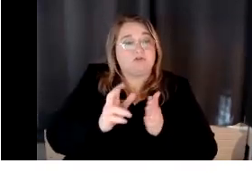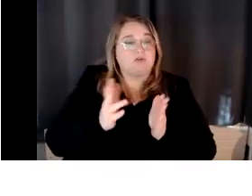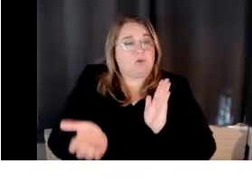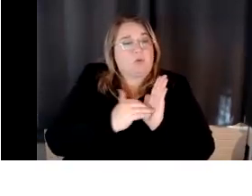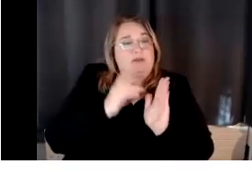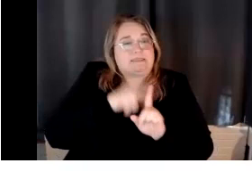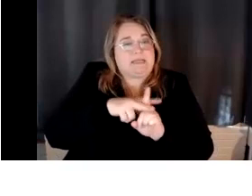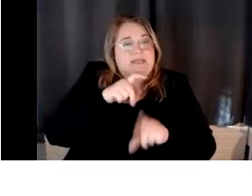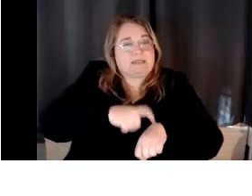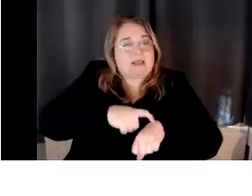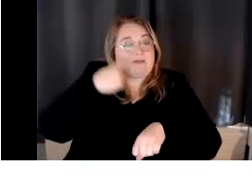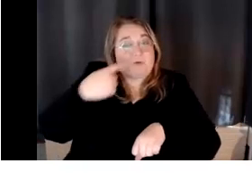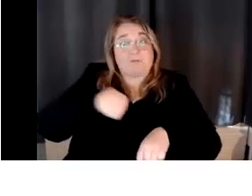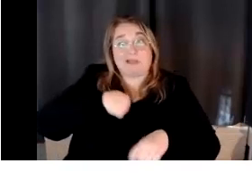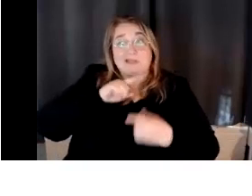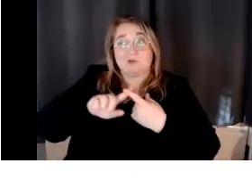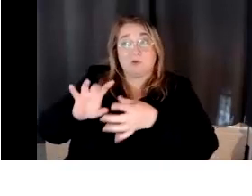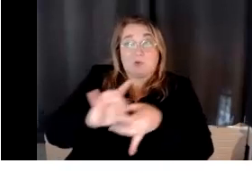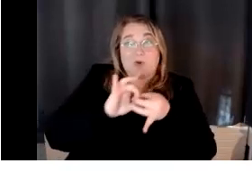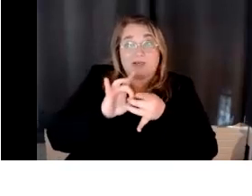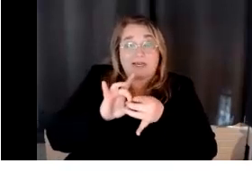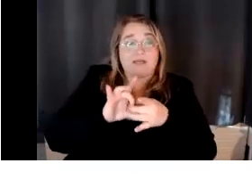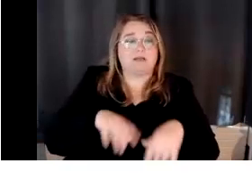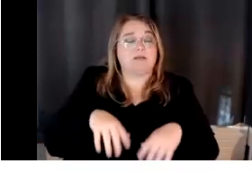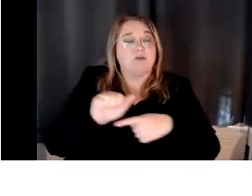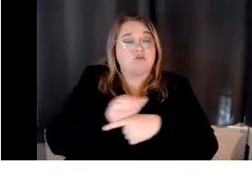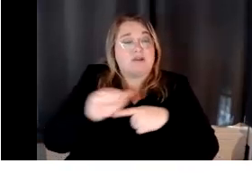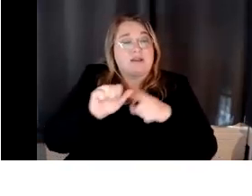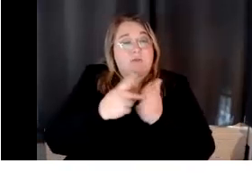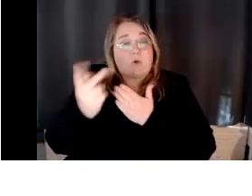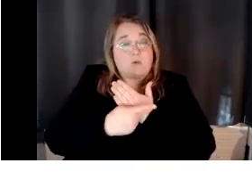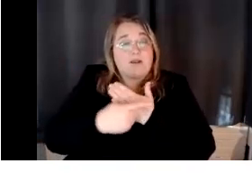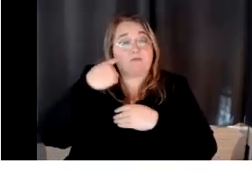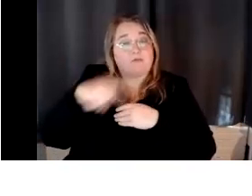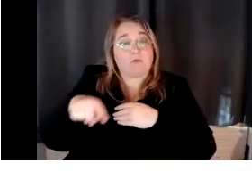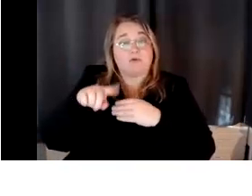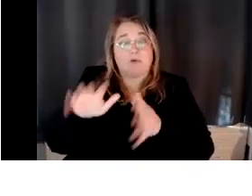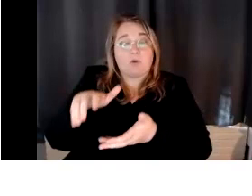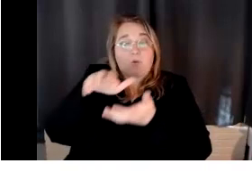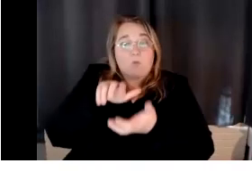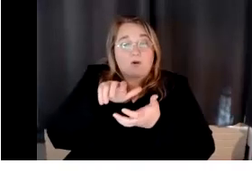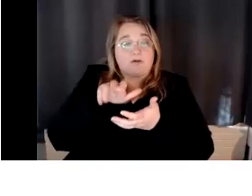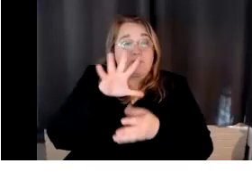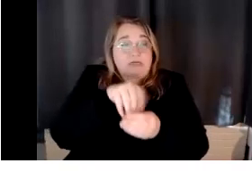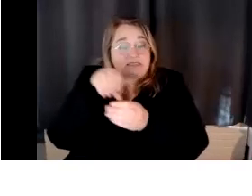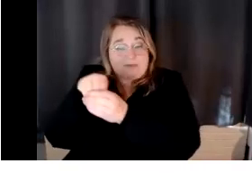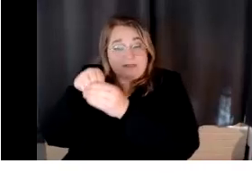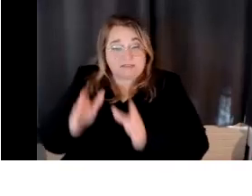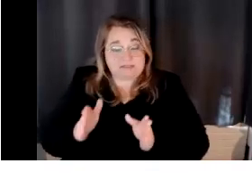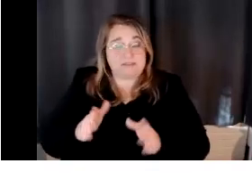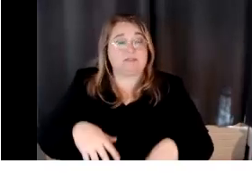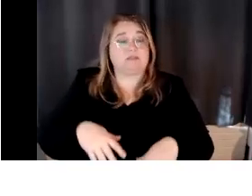coordinate this. Um, the training program for the award participants and equipment for